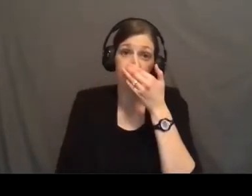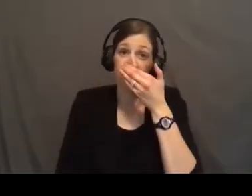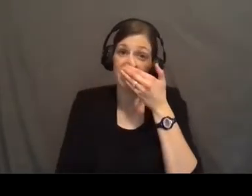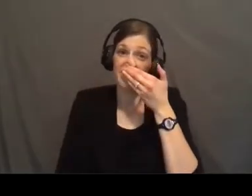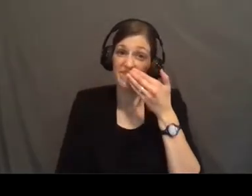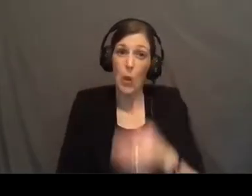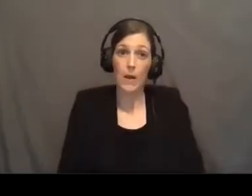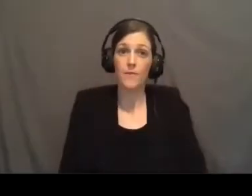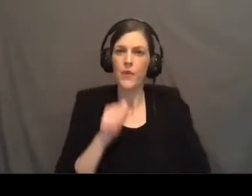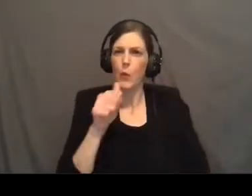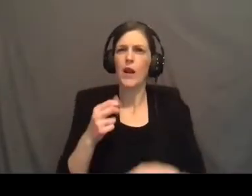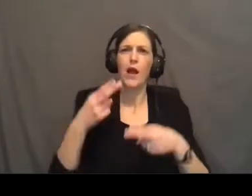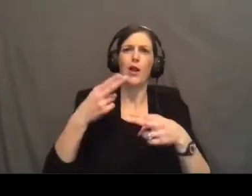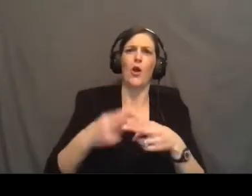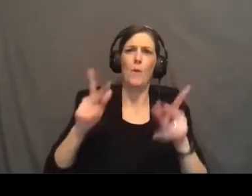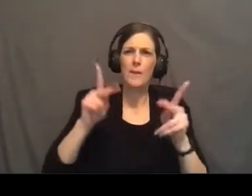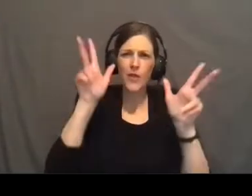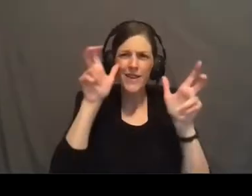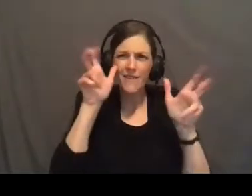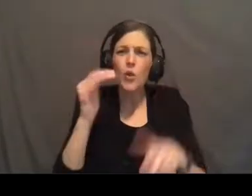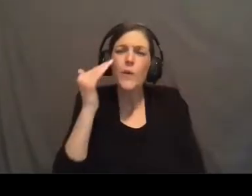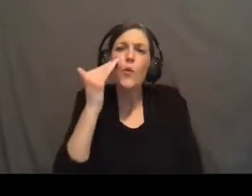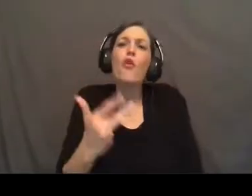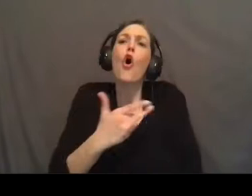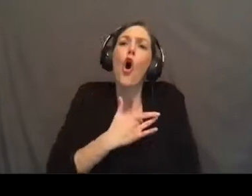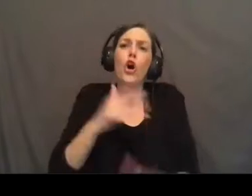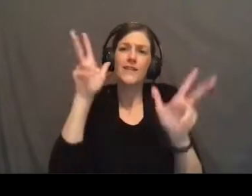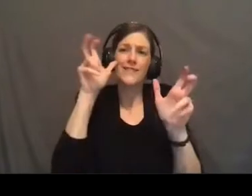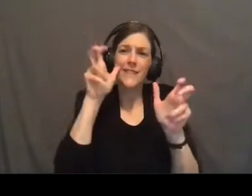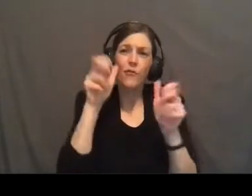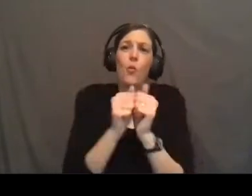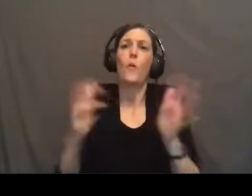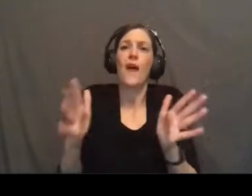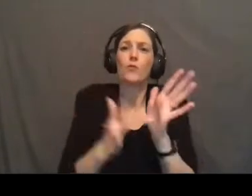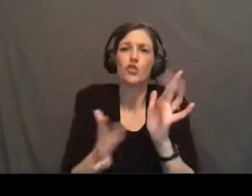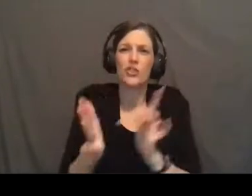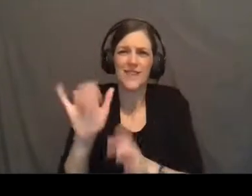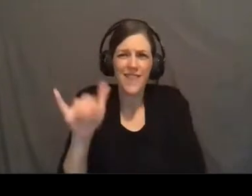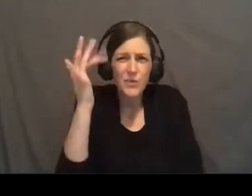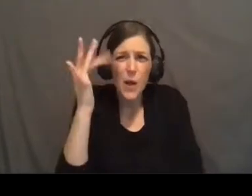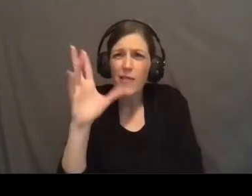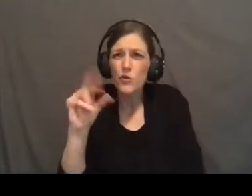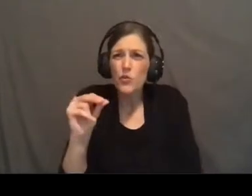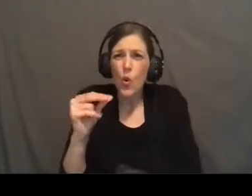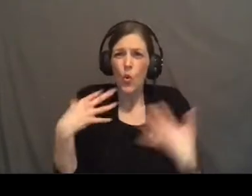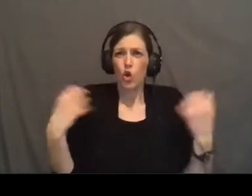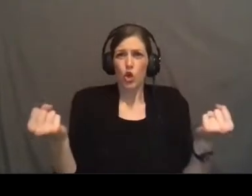we're not going to call people evil we know the heart is evil apart from Jesus that's why there's no remedy out there